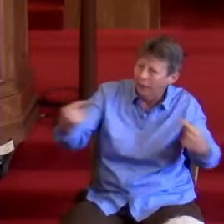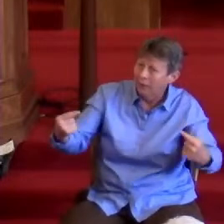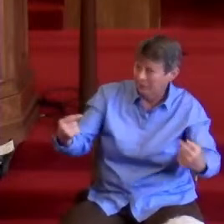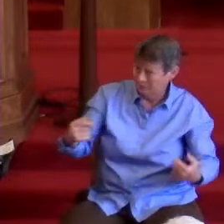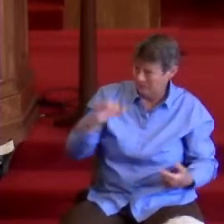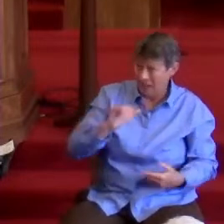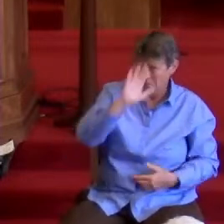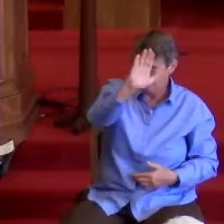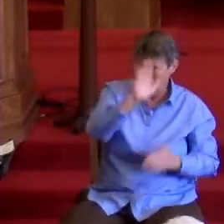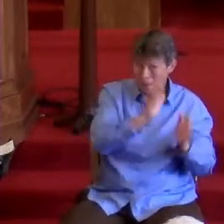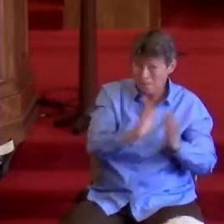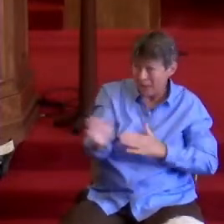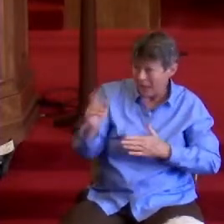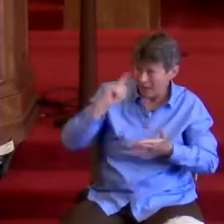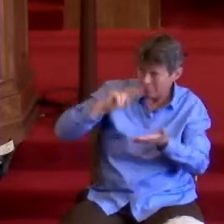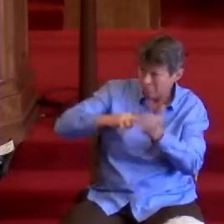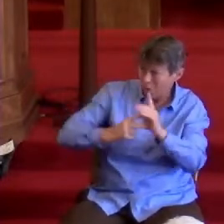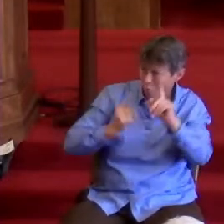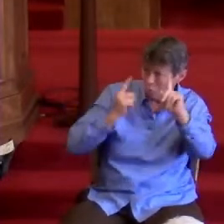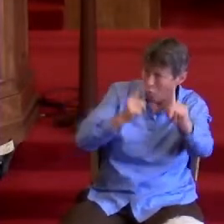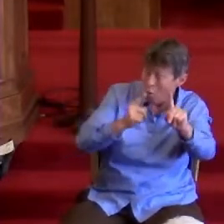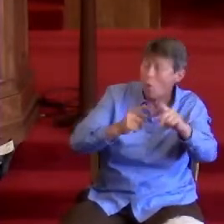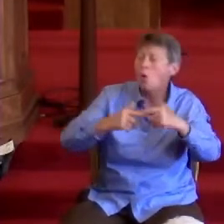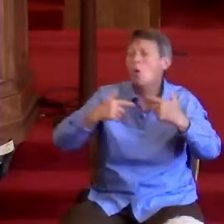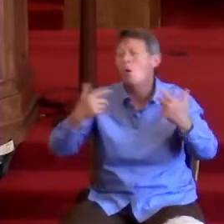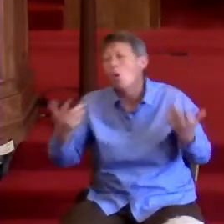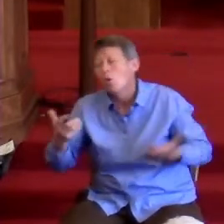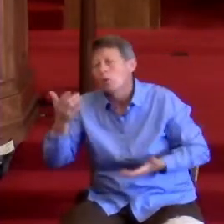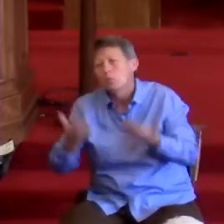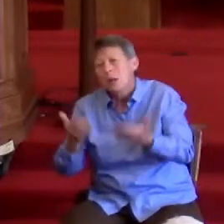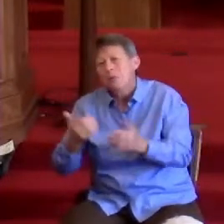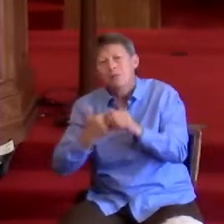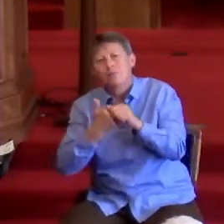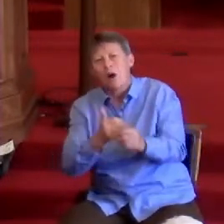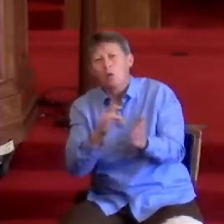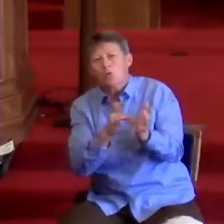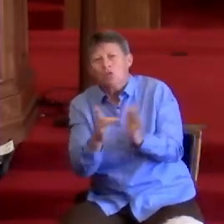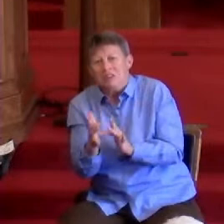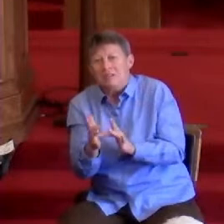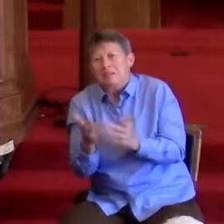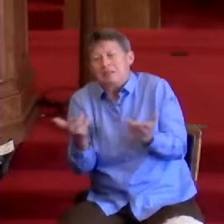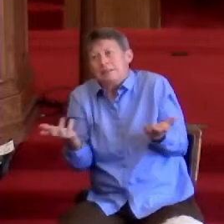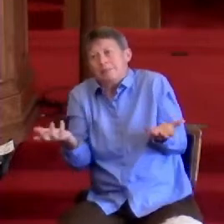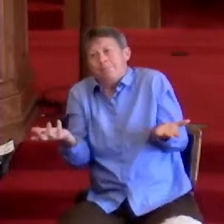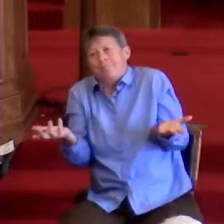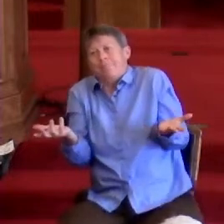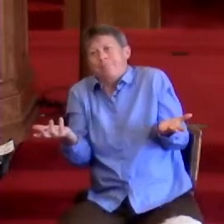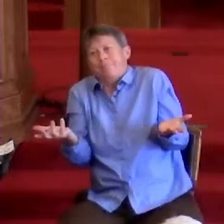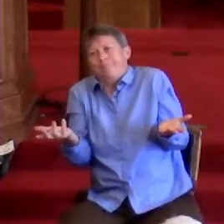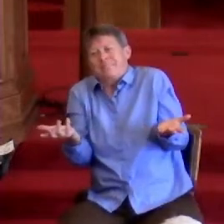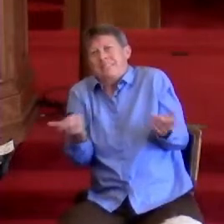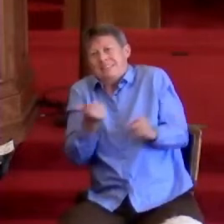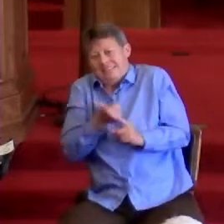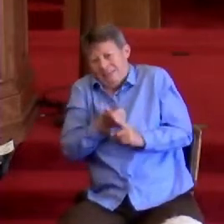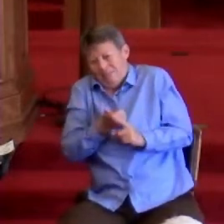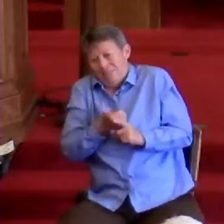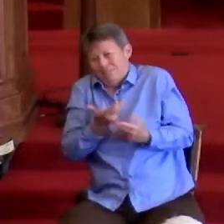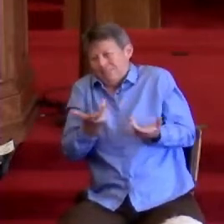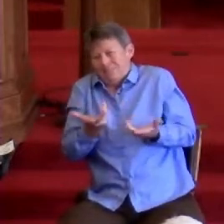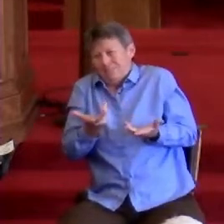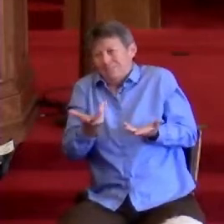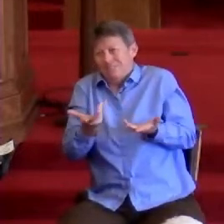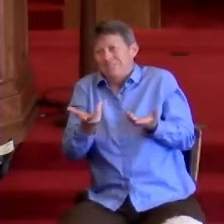Or is it true that following Jesus can't help but cause division?